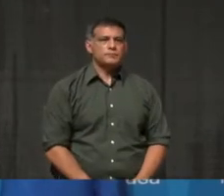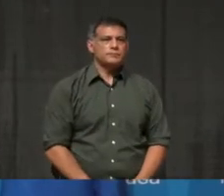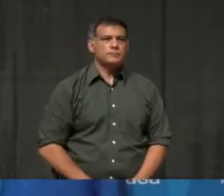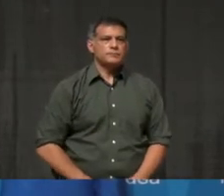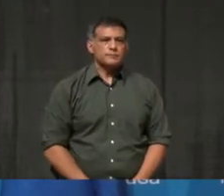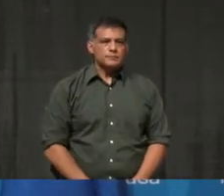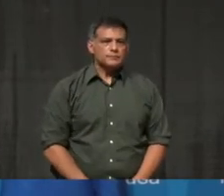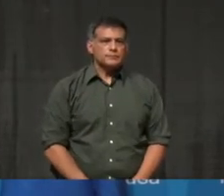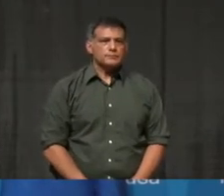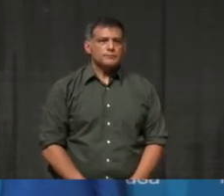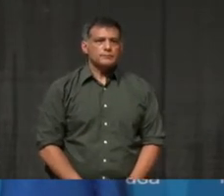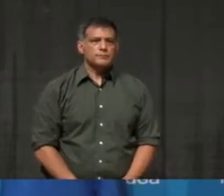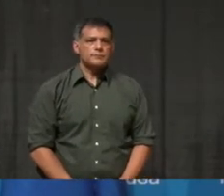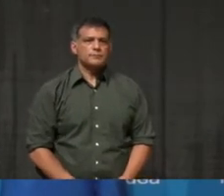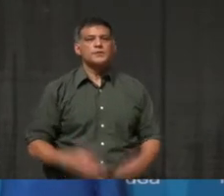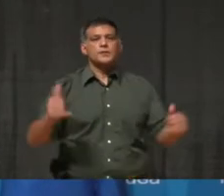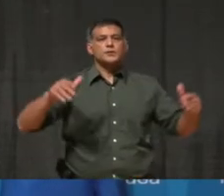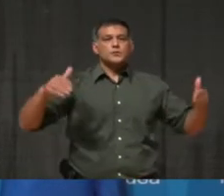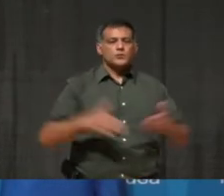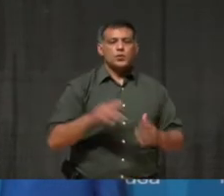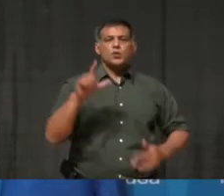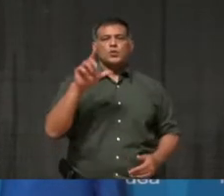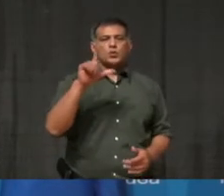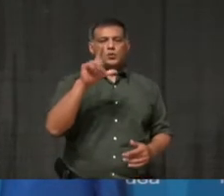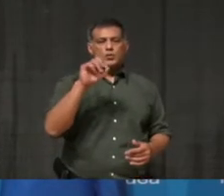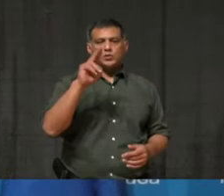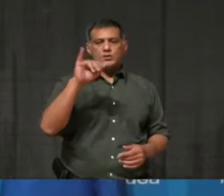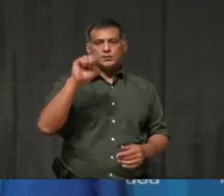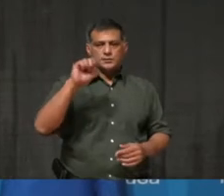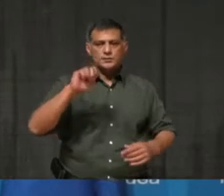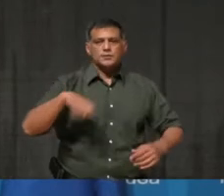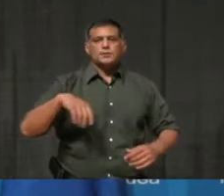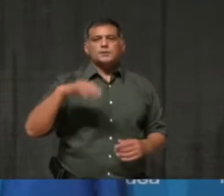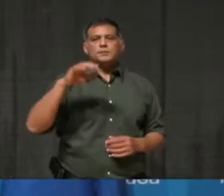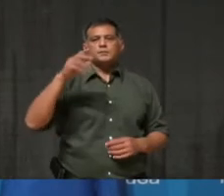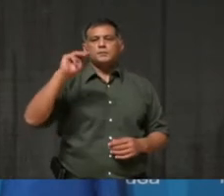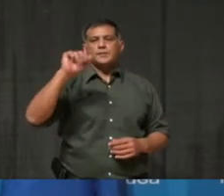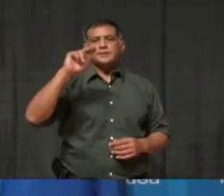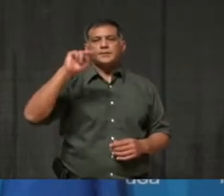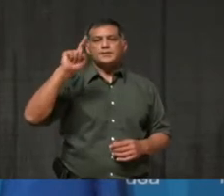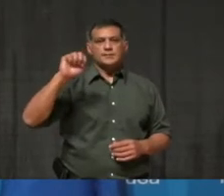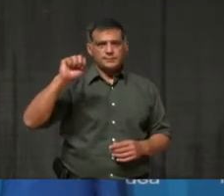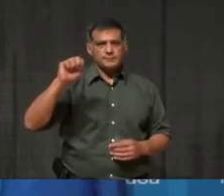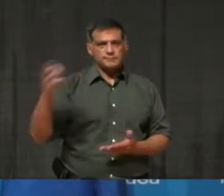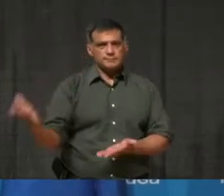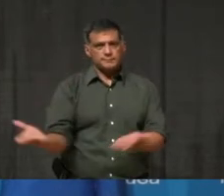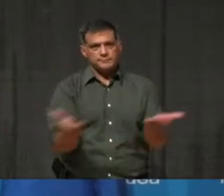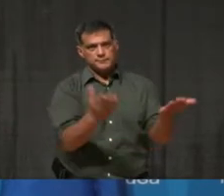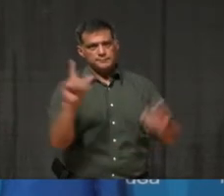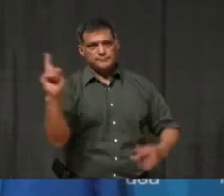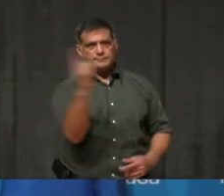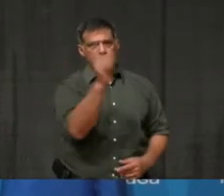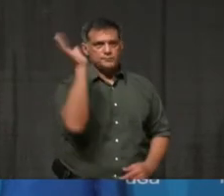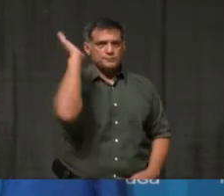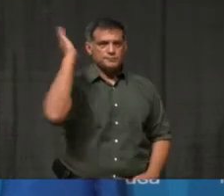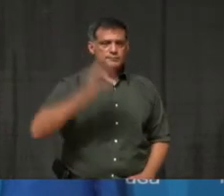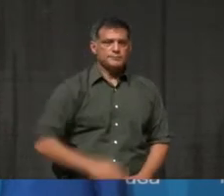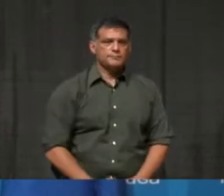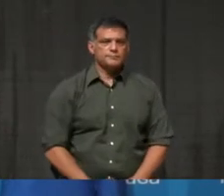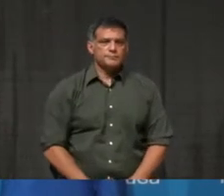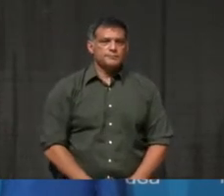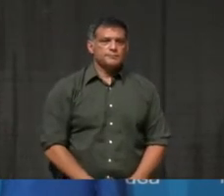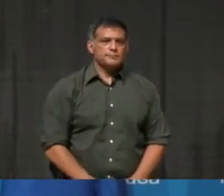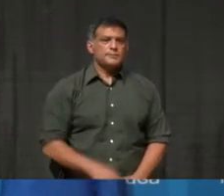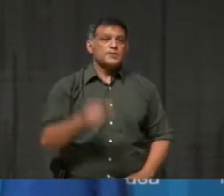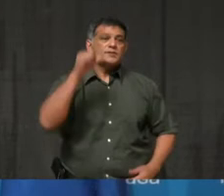And now I'd like to invite up Louie Manzo from Cabin Barber and Gentleman Supply. I saw Louie yesterday on TV speaking